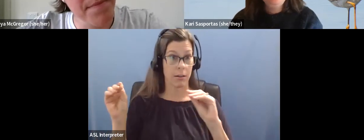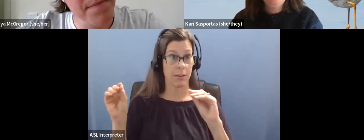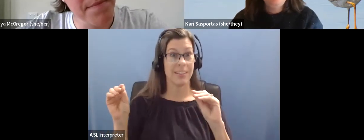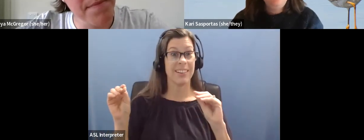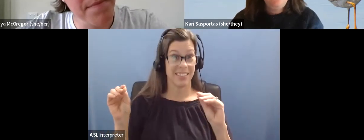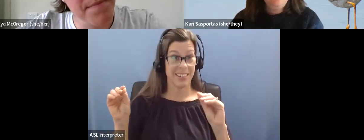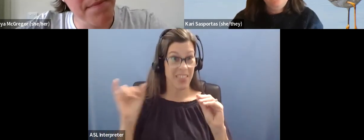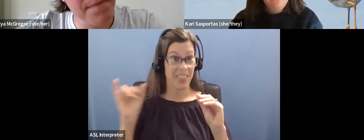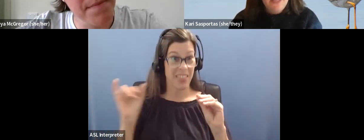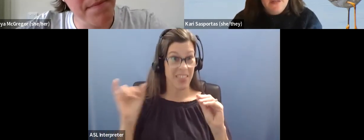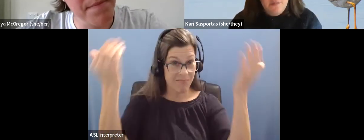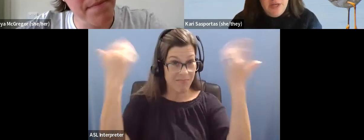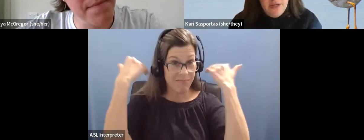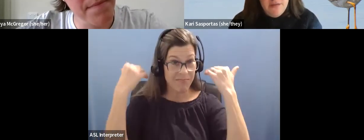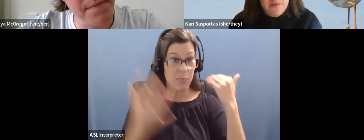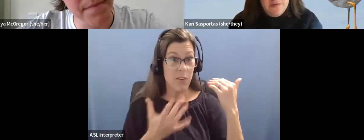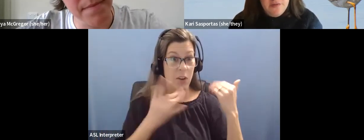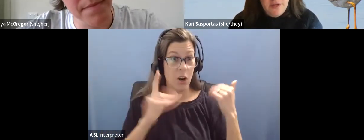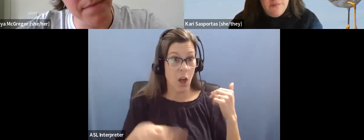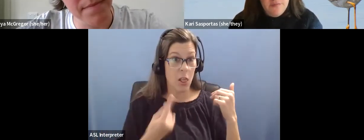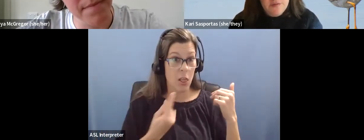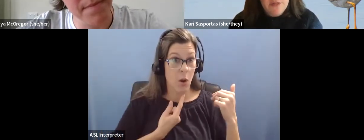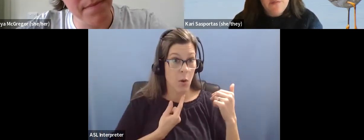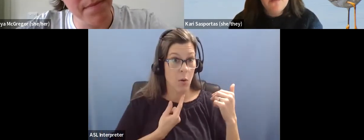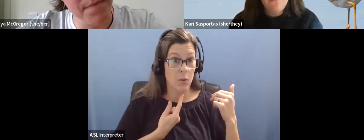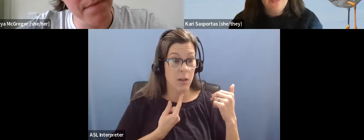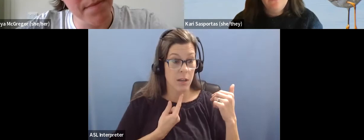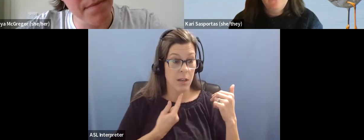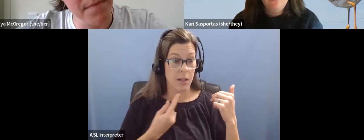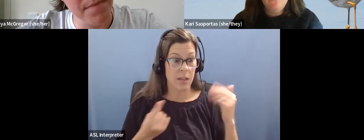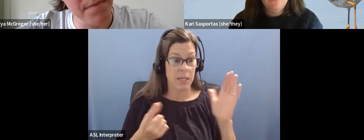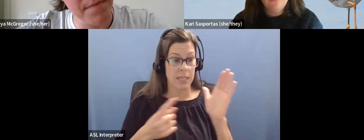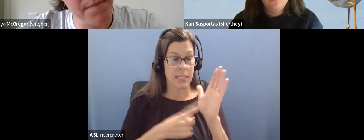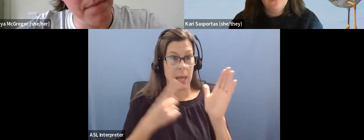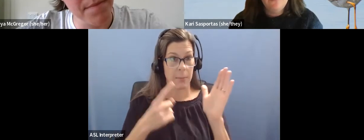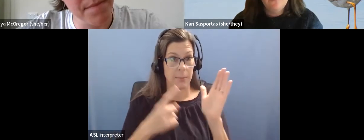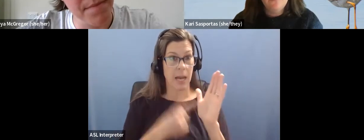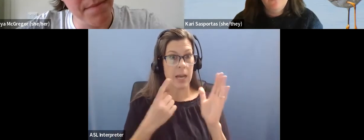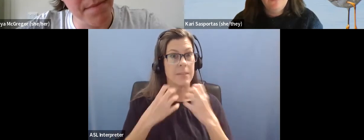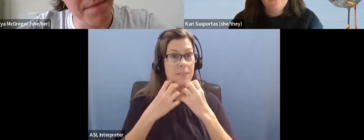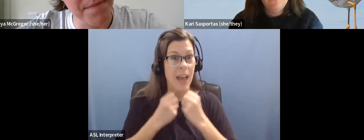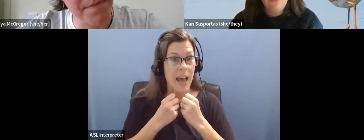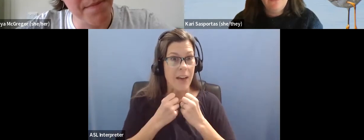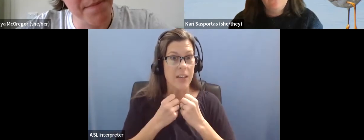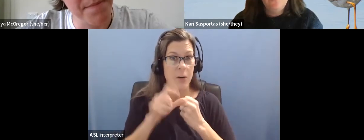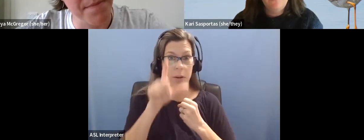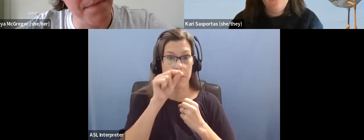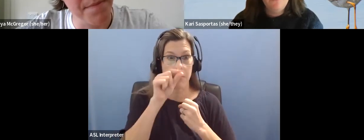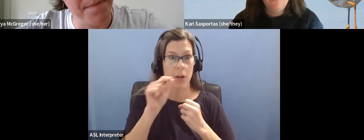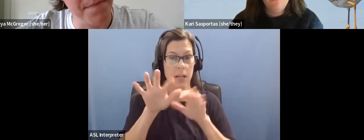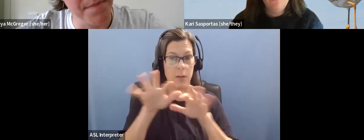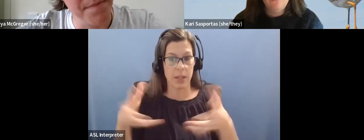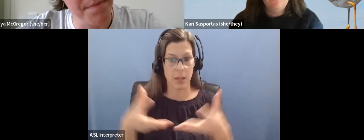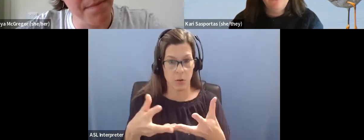Um, I think again, it depends. Um, sometimes there's value in birding with a group because you have more